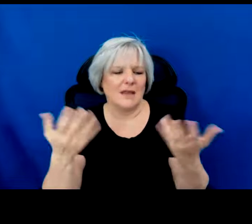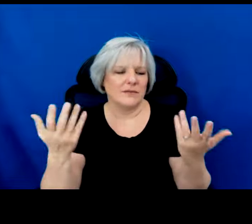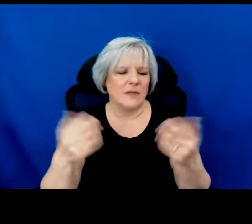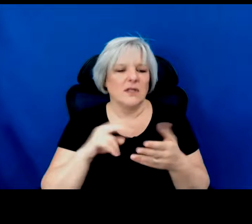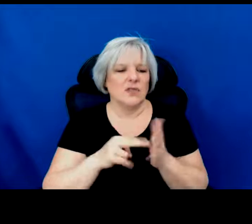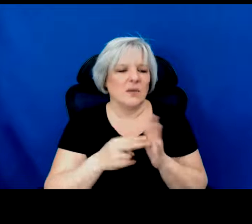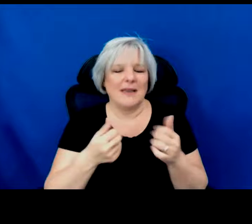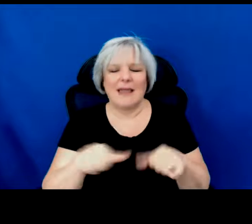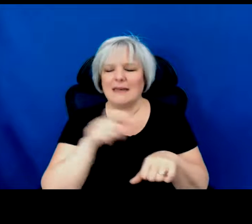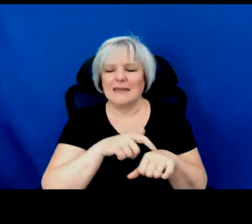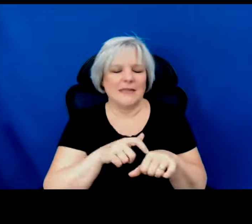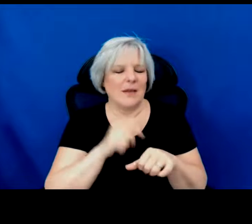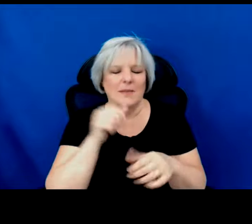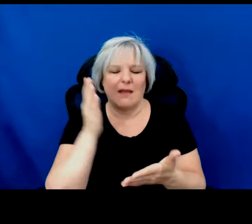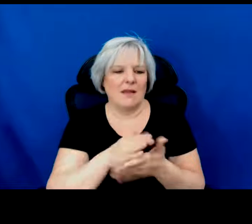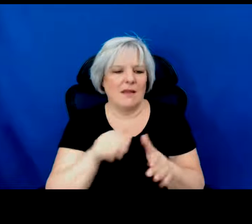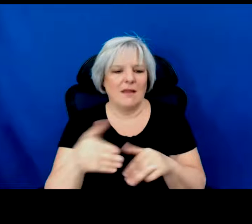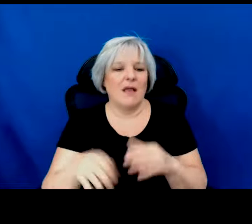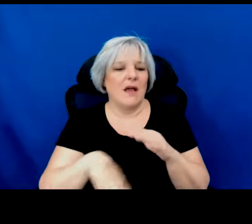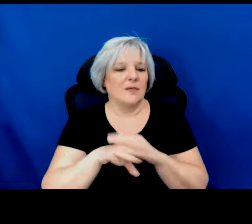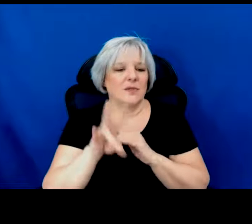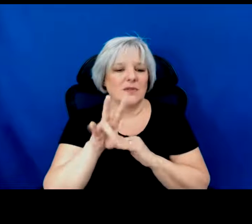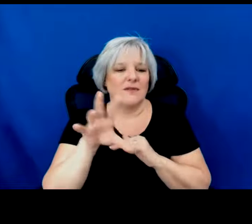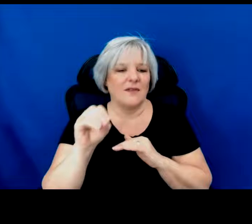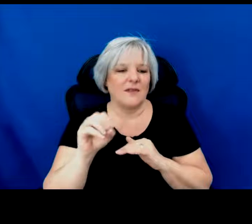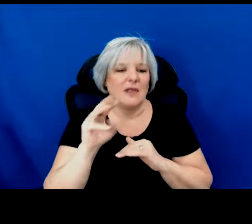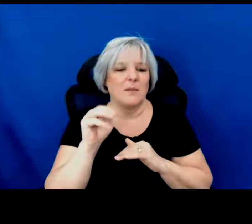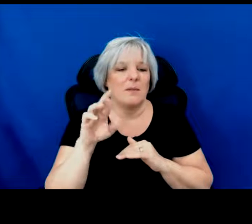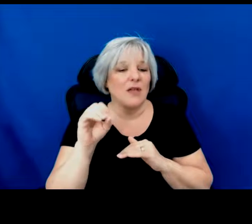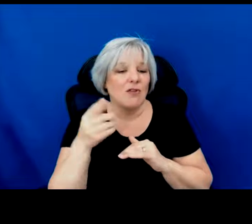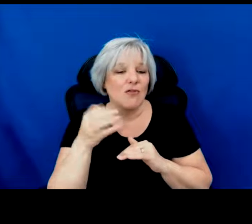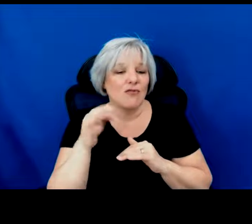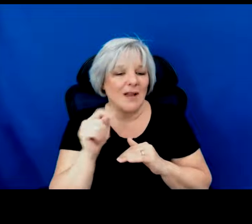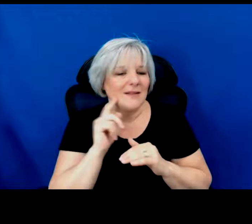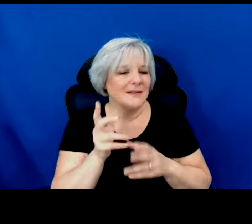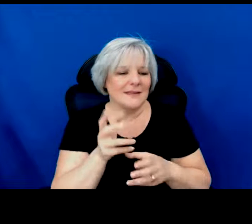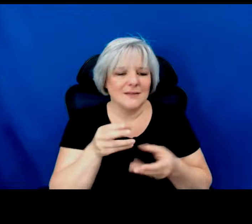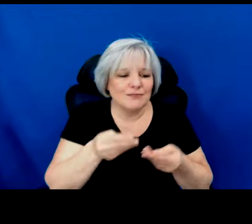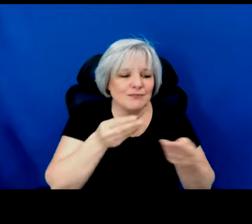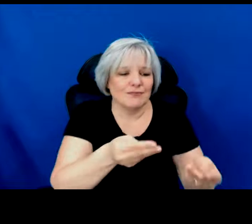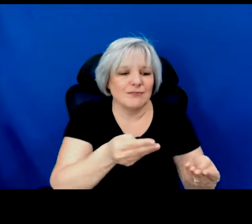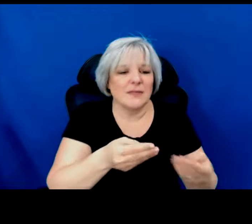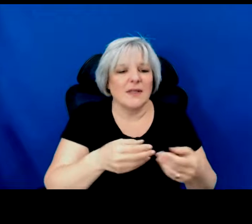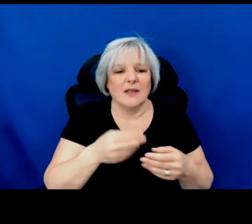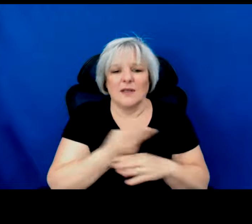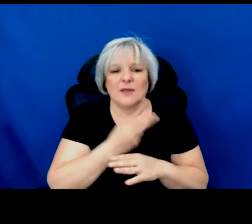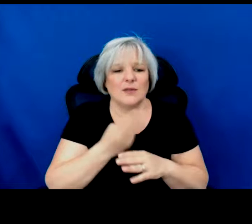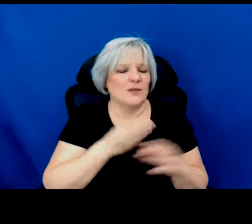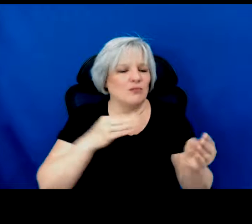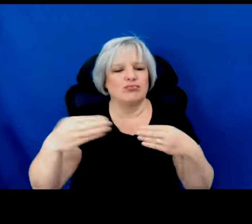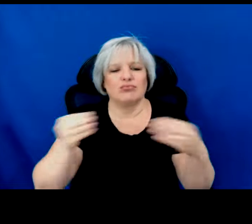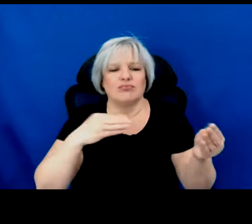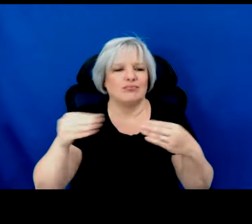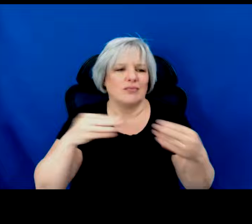can apply anytime for up to $750 micro-grant, and it has very liberal permissible